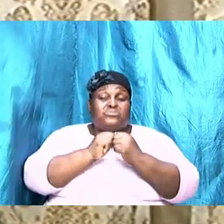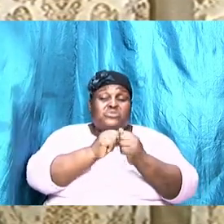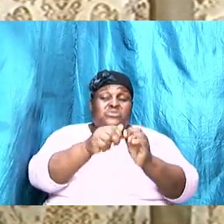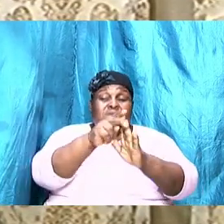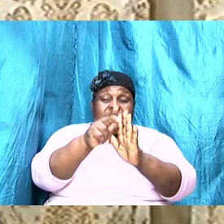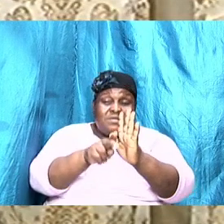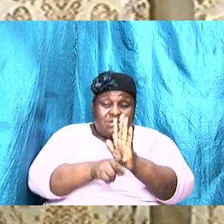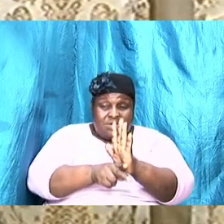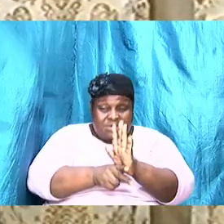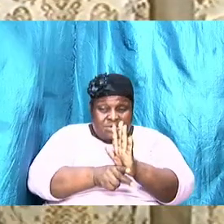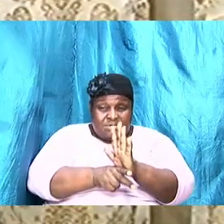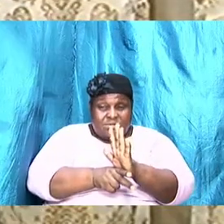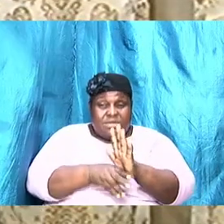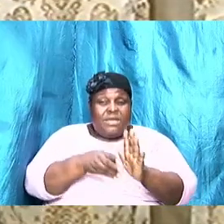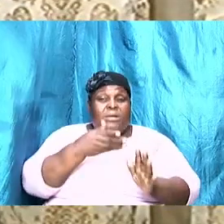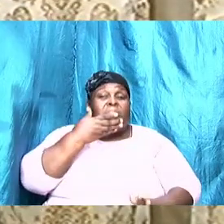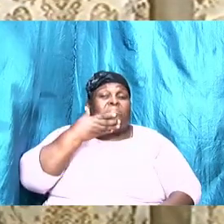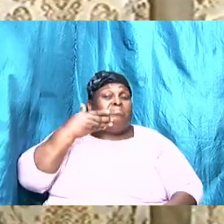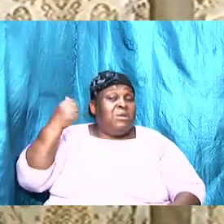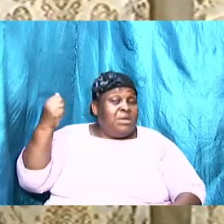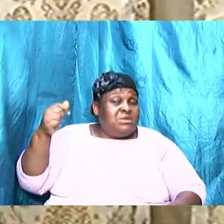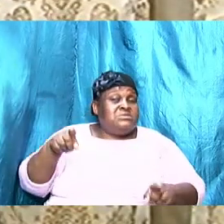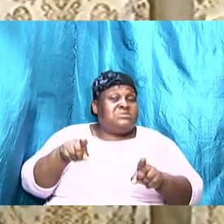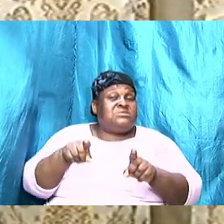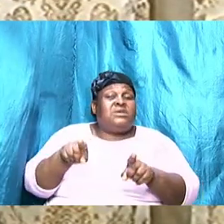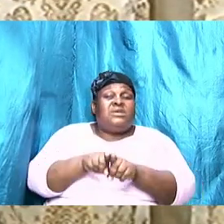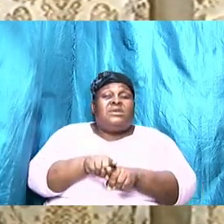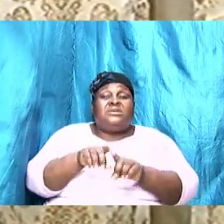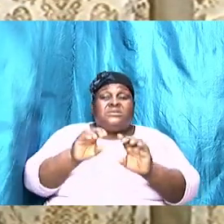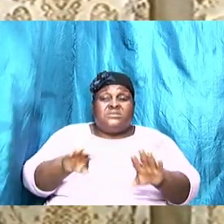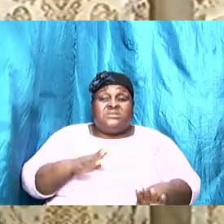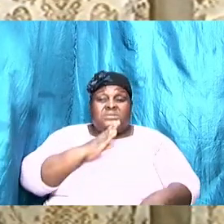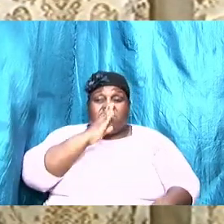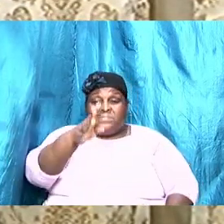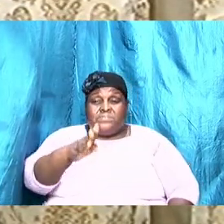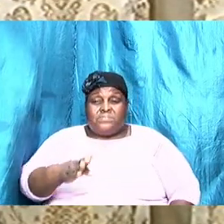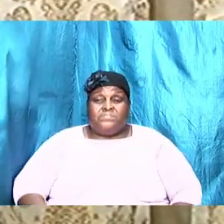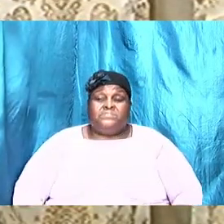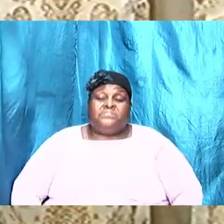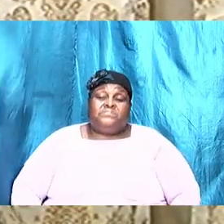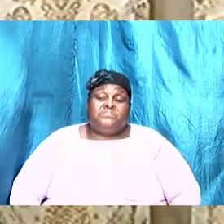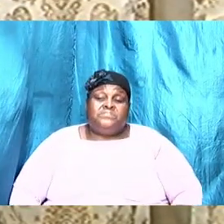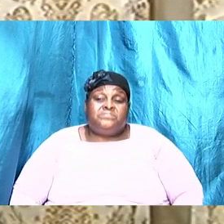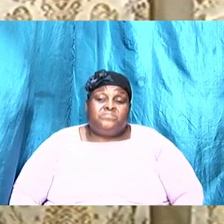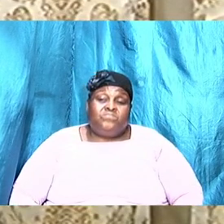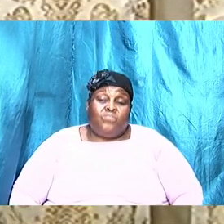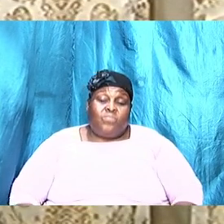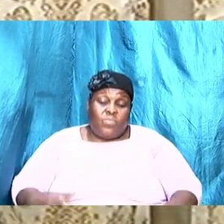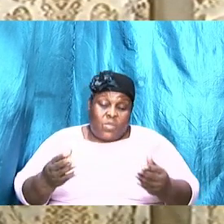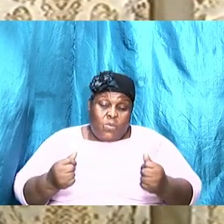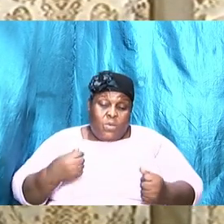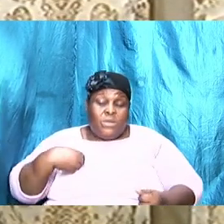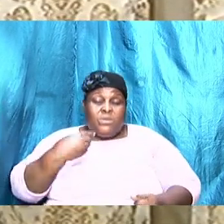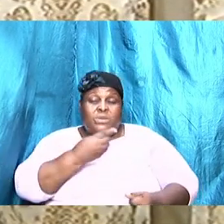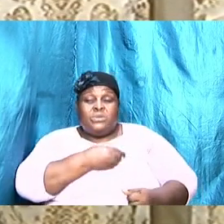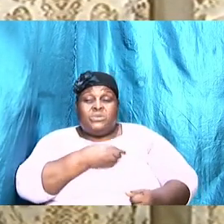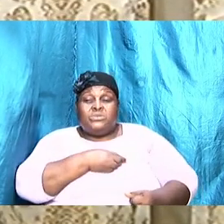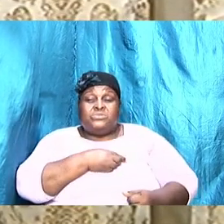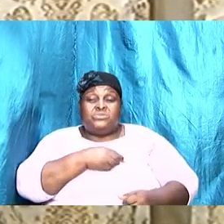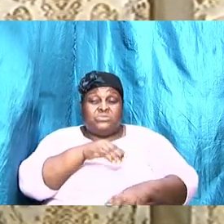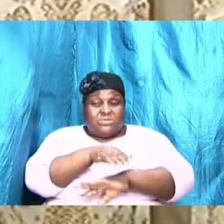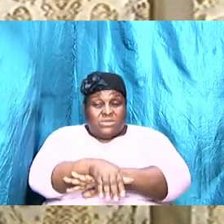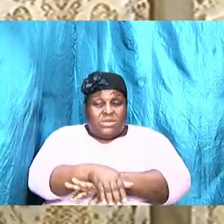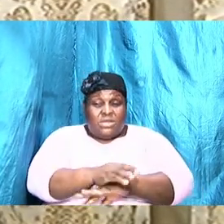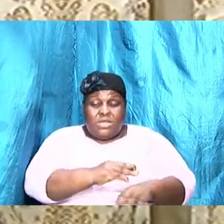is as best as it can be. Now, I want us to, tonight, to move into an area